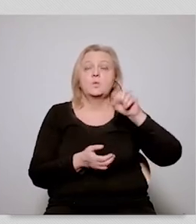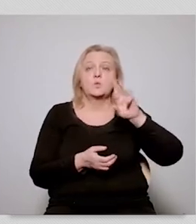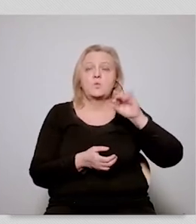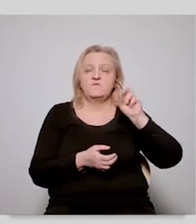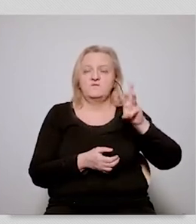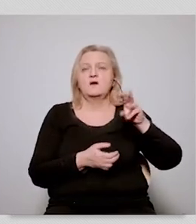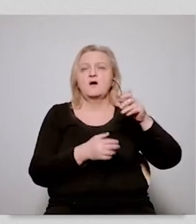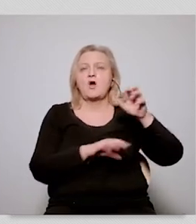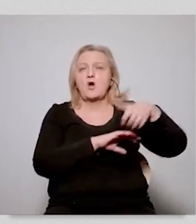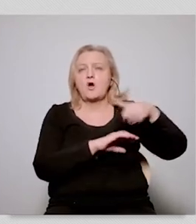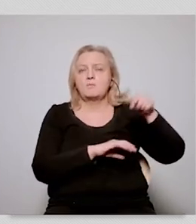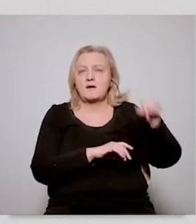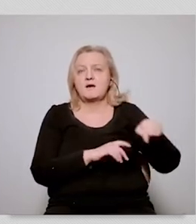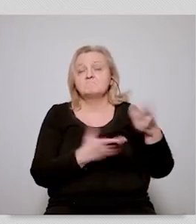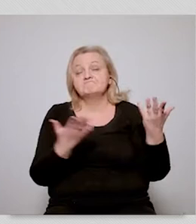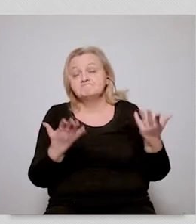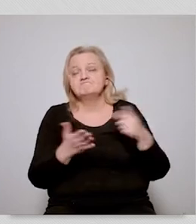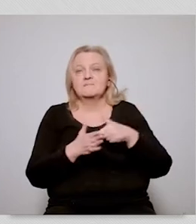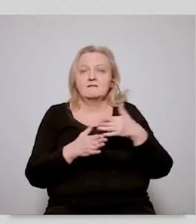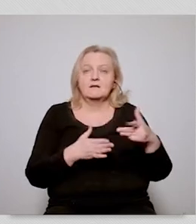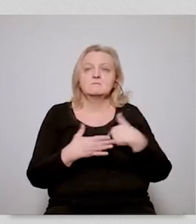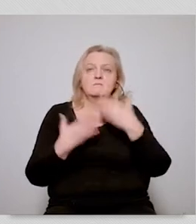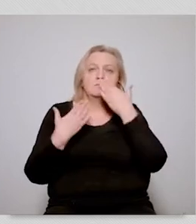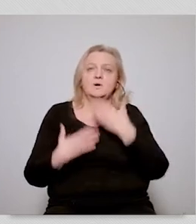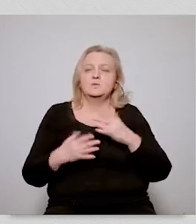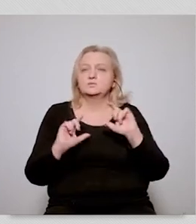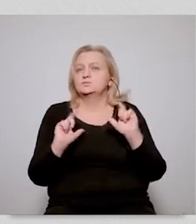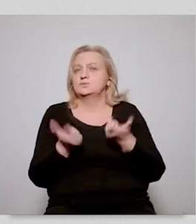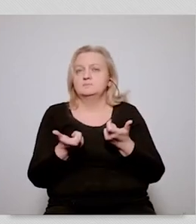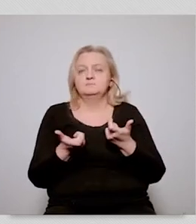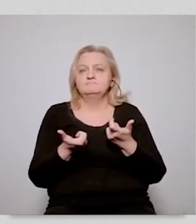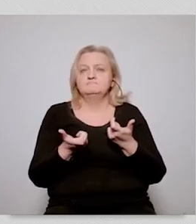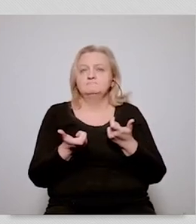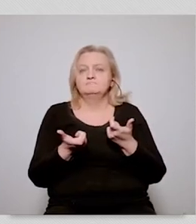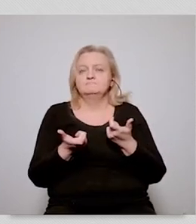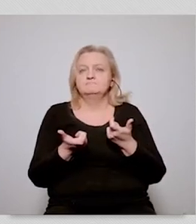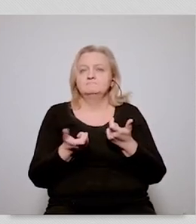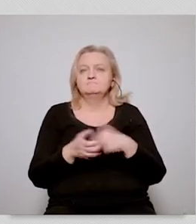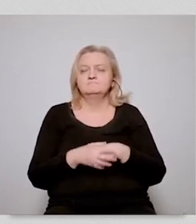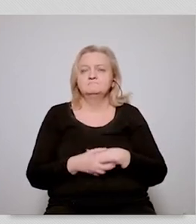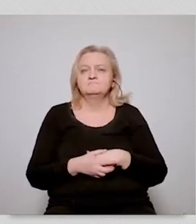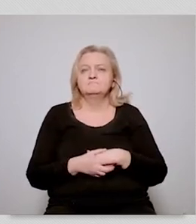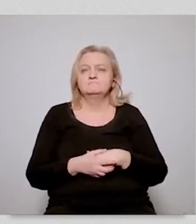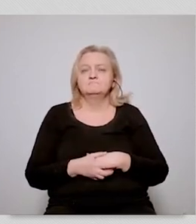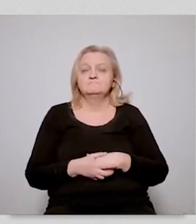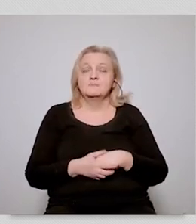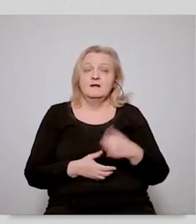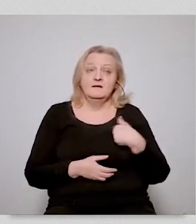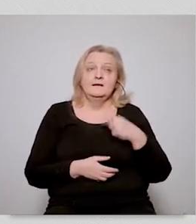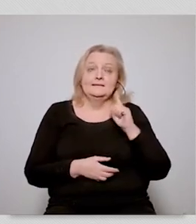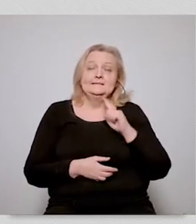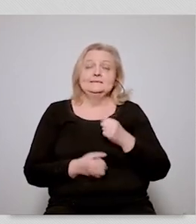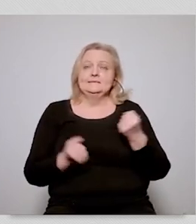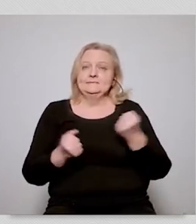crisis for example around the tool of open pit mine and the